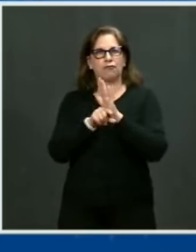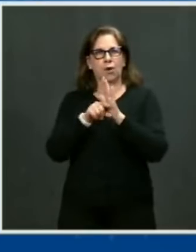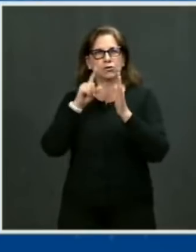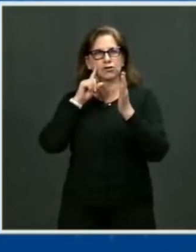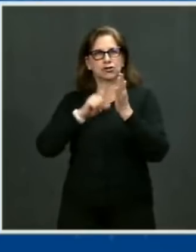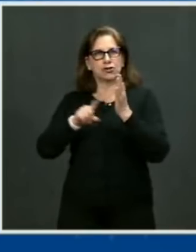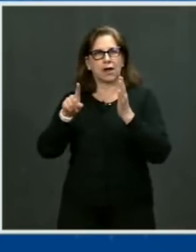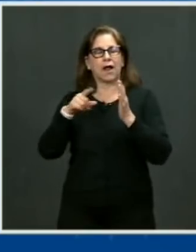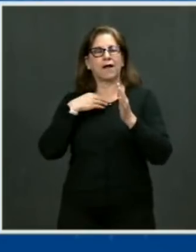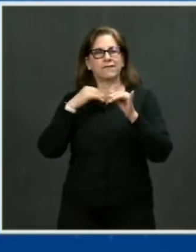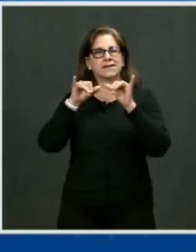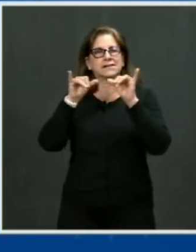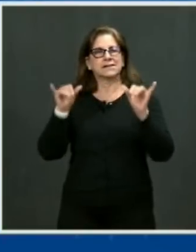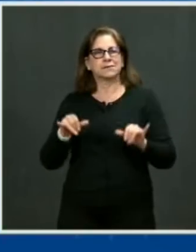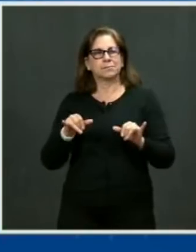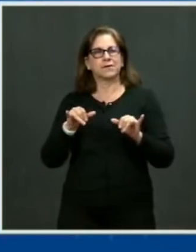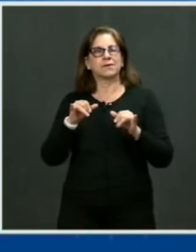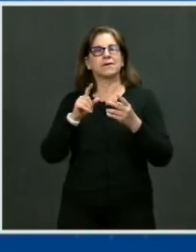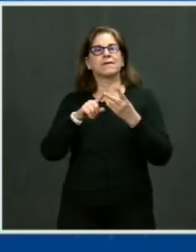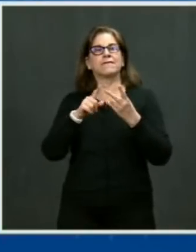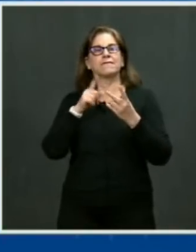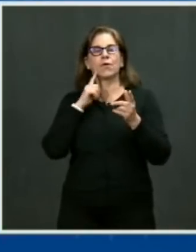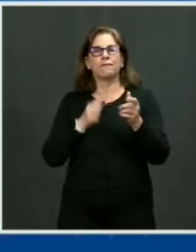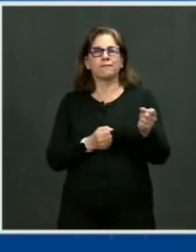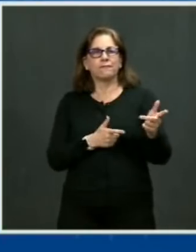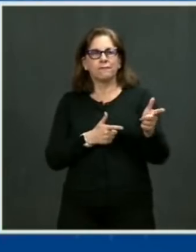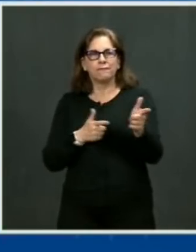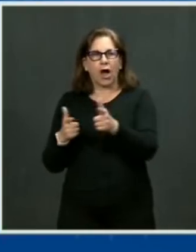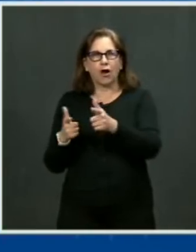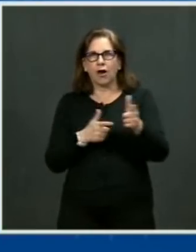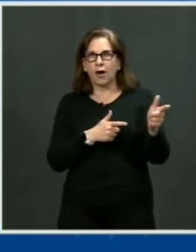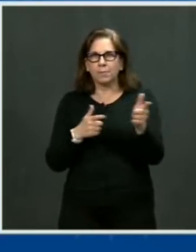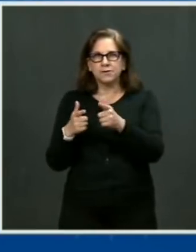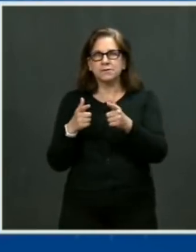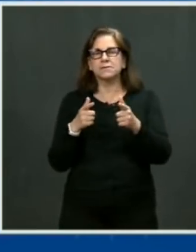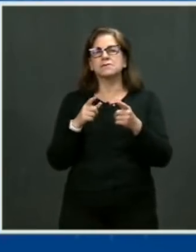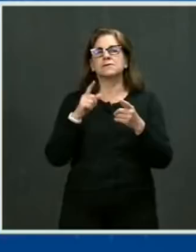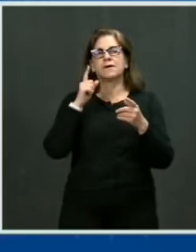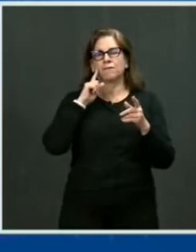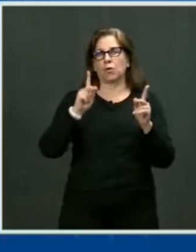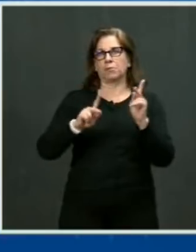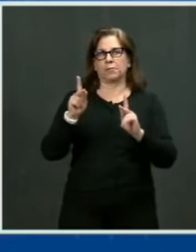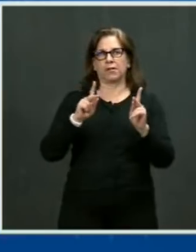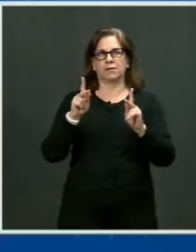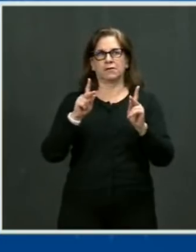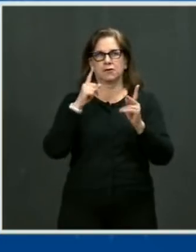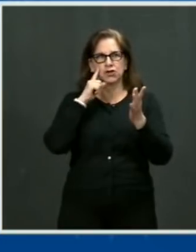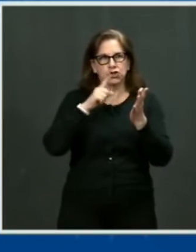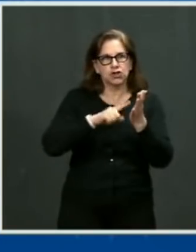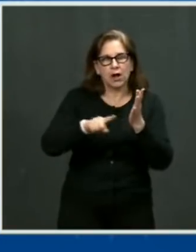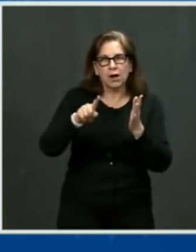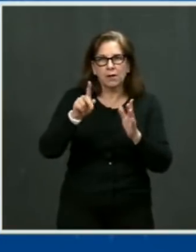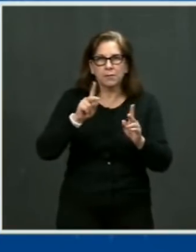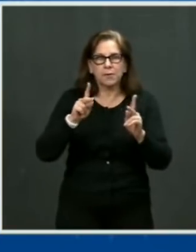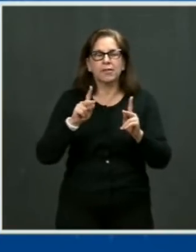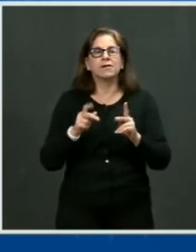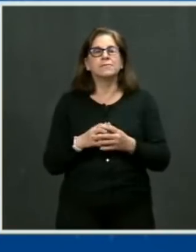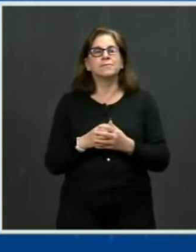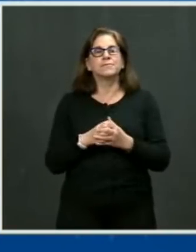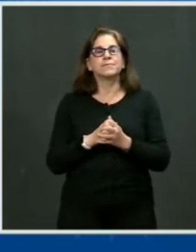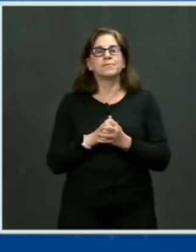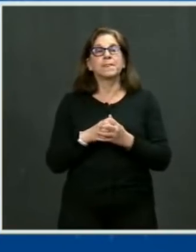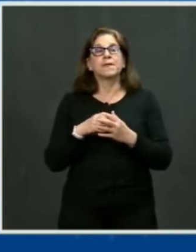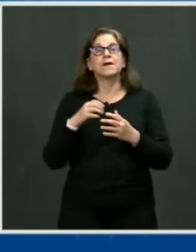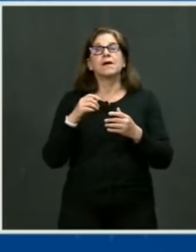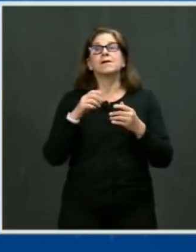the hands of dangerous people. A year later, he worked to pass another law to ban